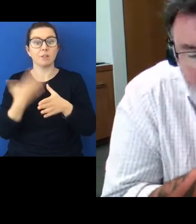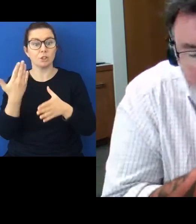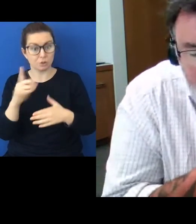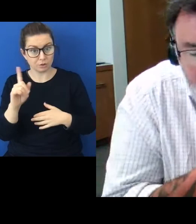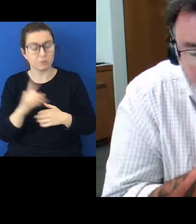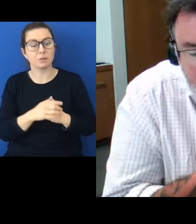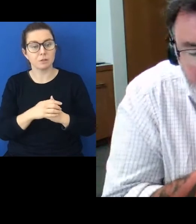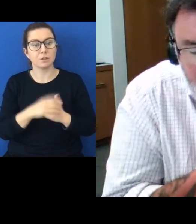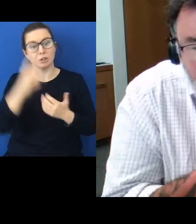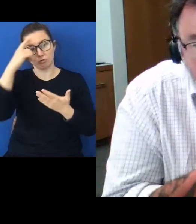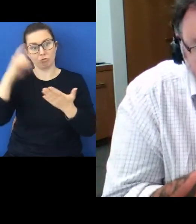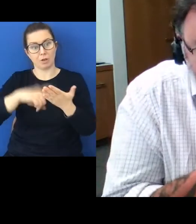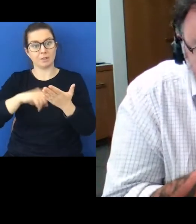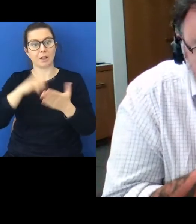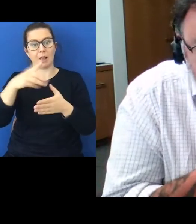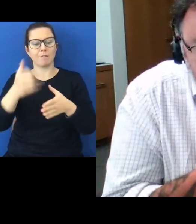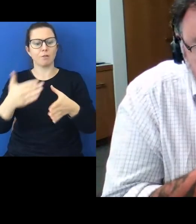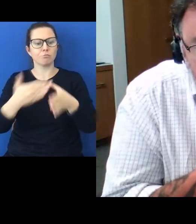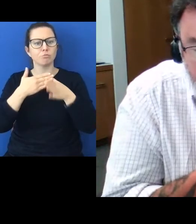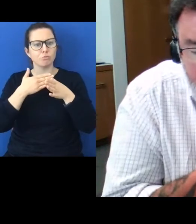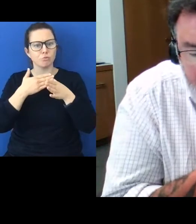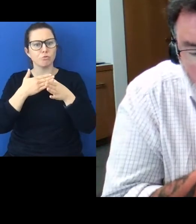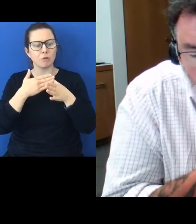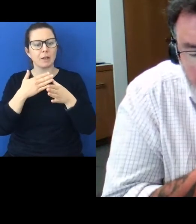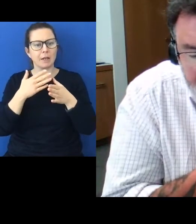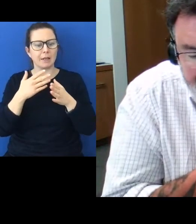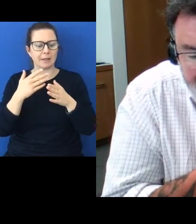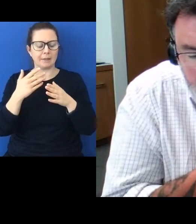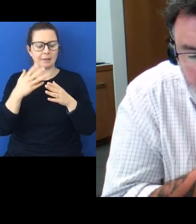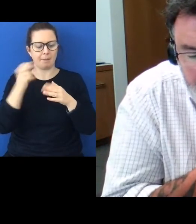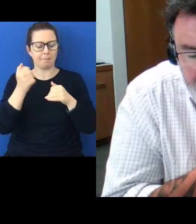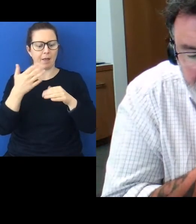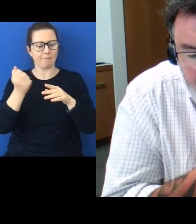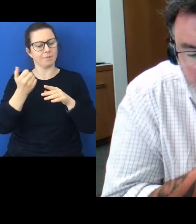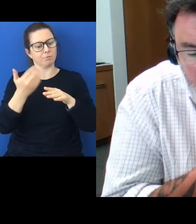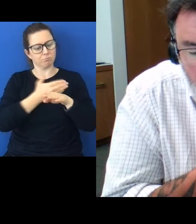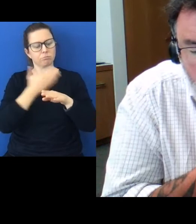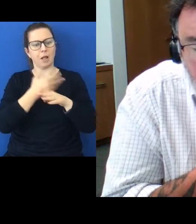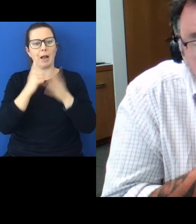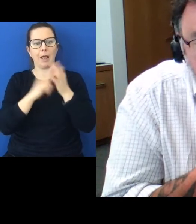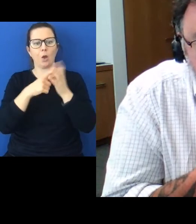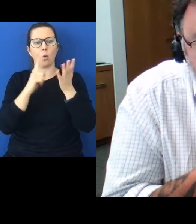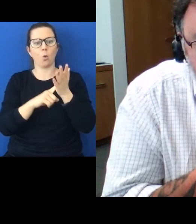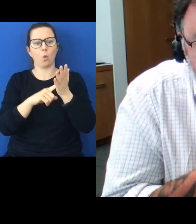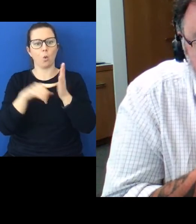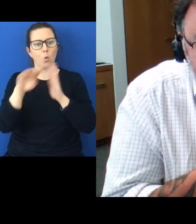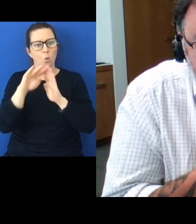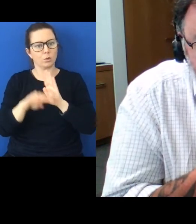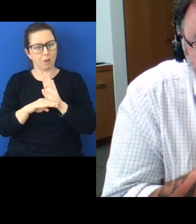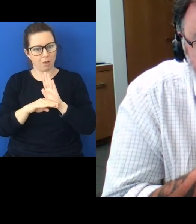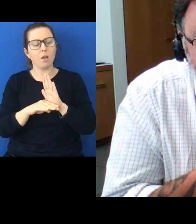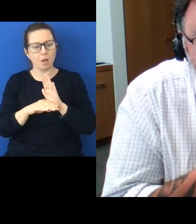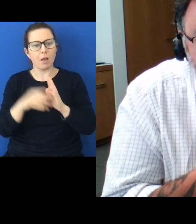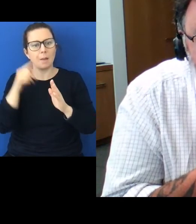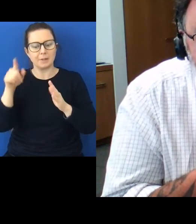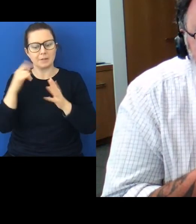that there's a pre-existing polity and legal order with which the state must engage